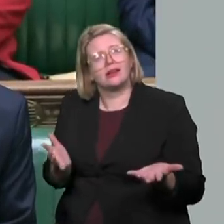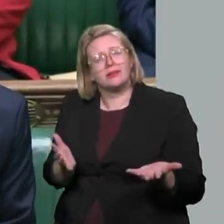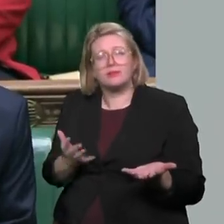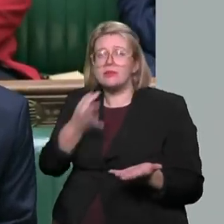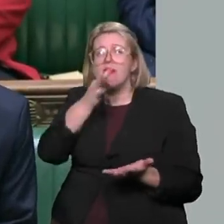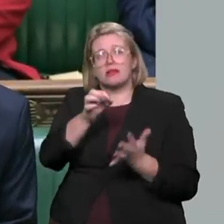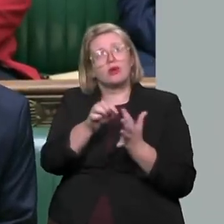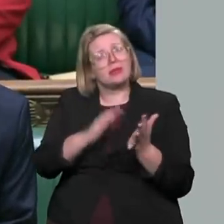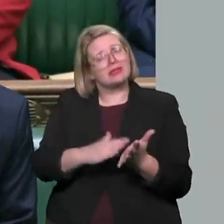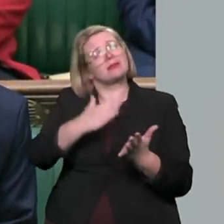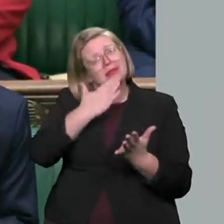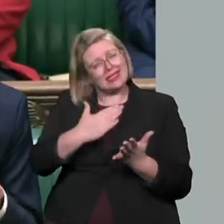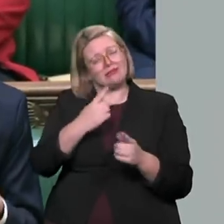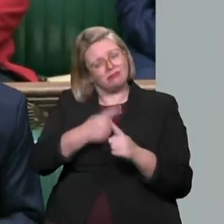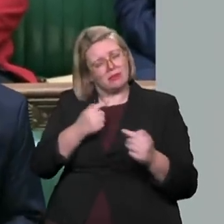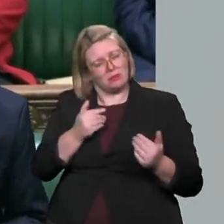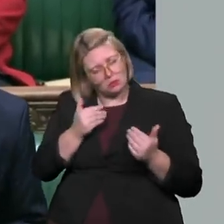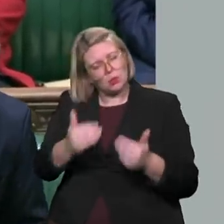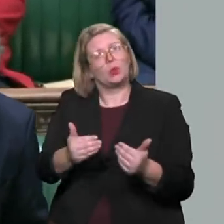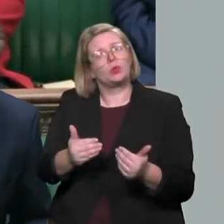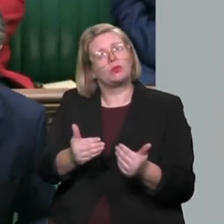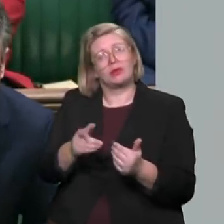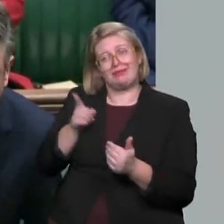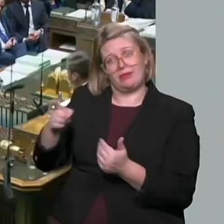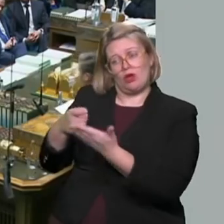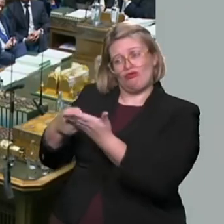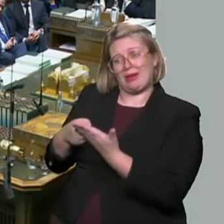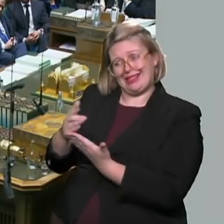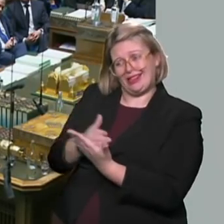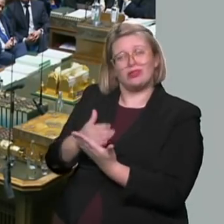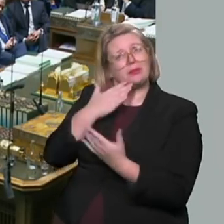now commit to act swiftly on the Commission's recommendations?